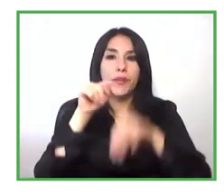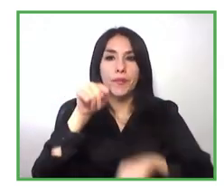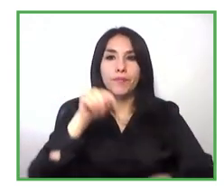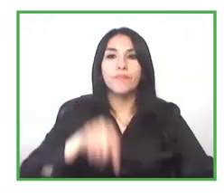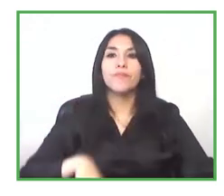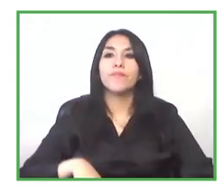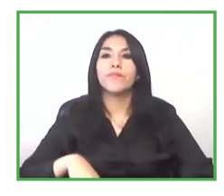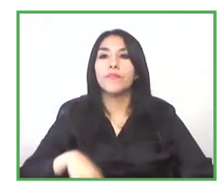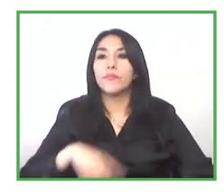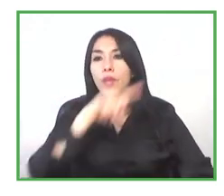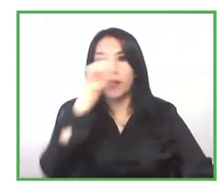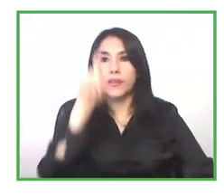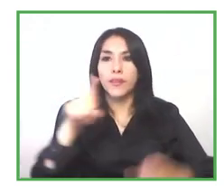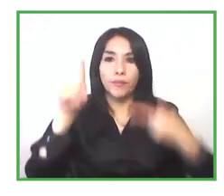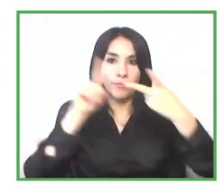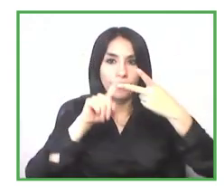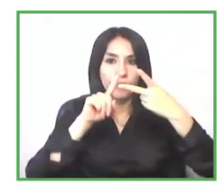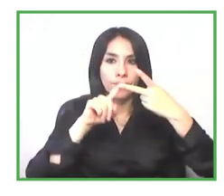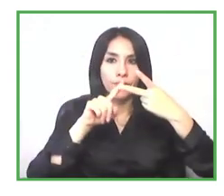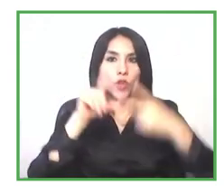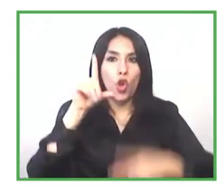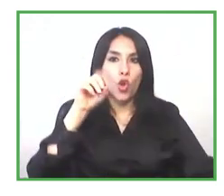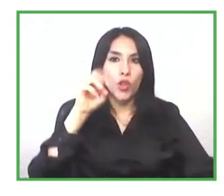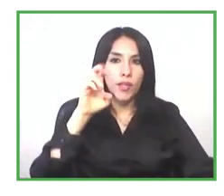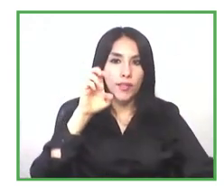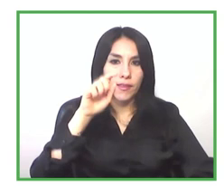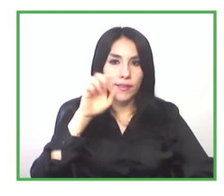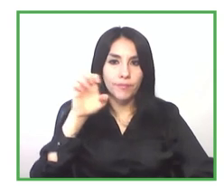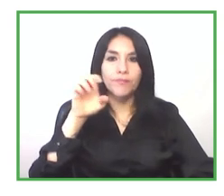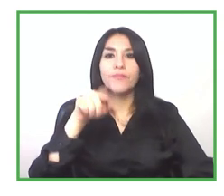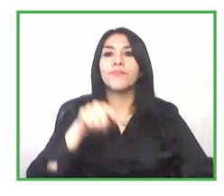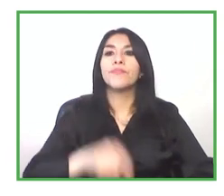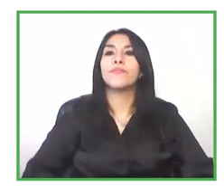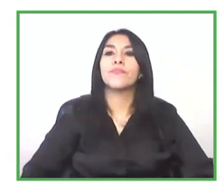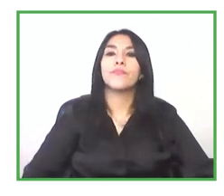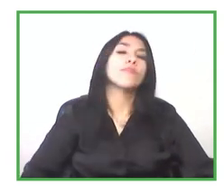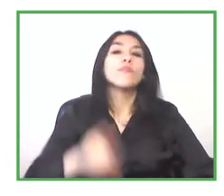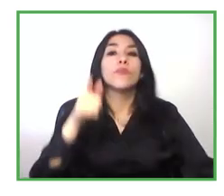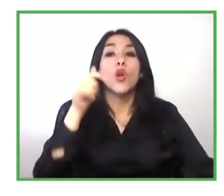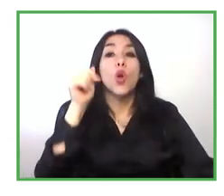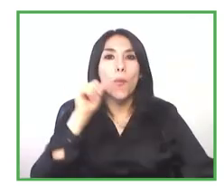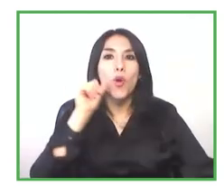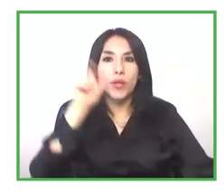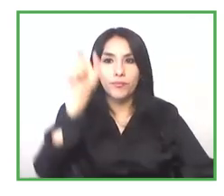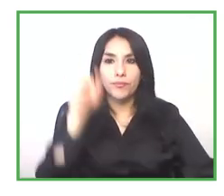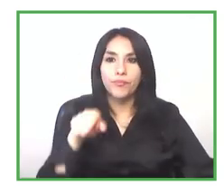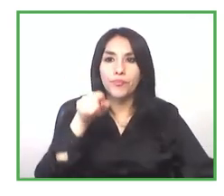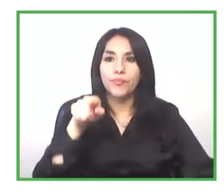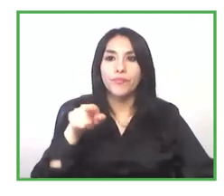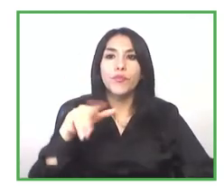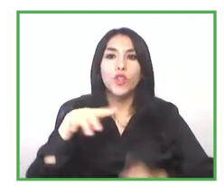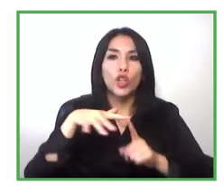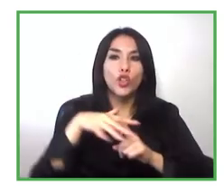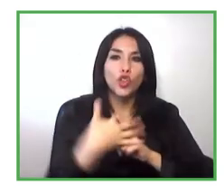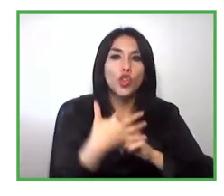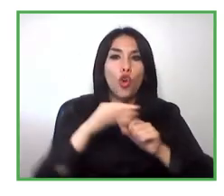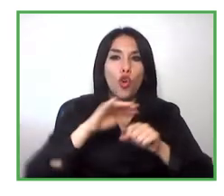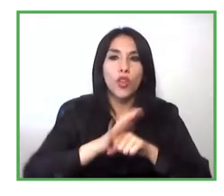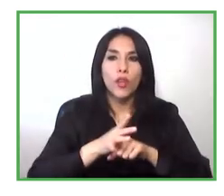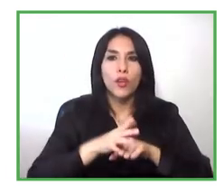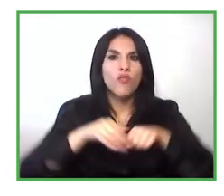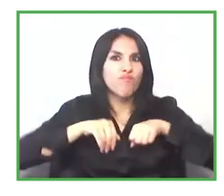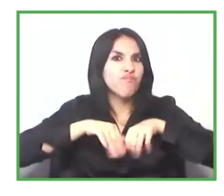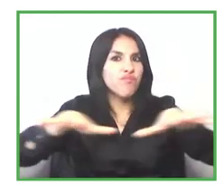it connect with the last question associated because we are in a context where kovit has generated as many difficulties how